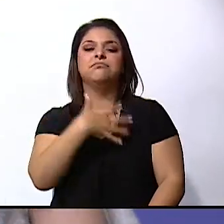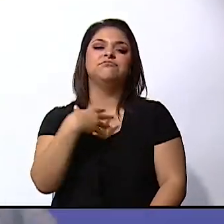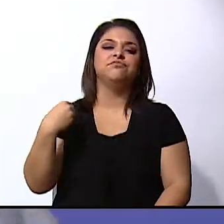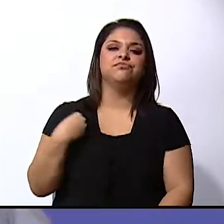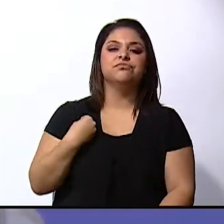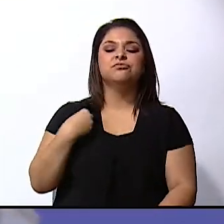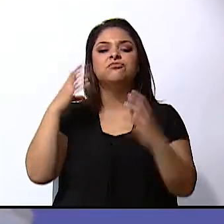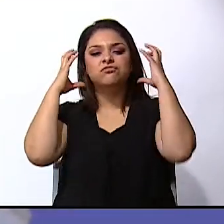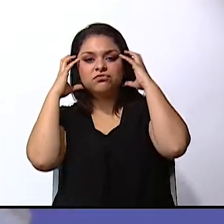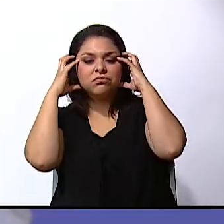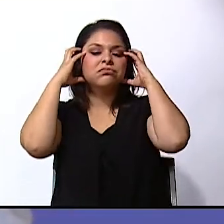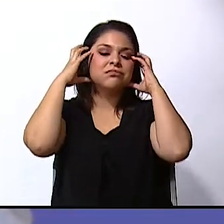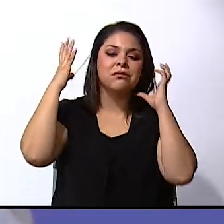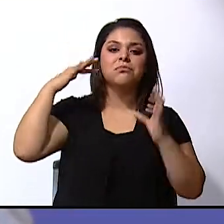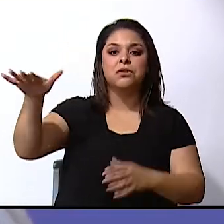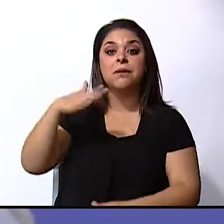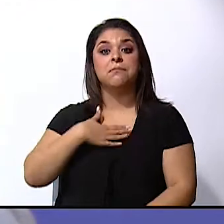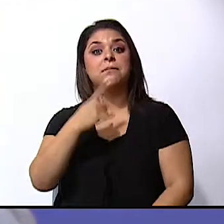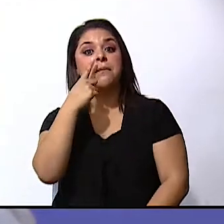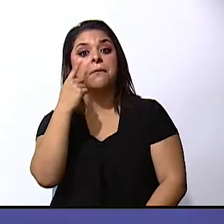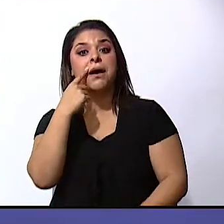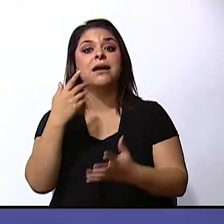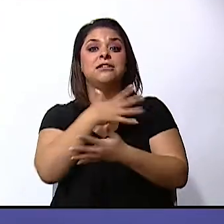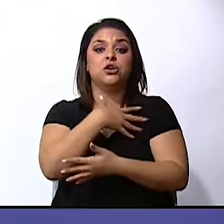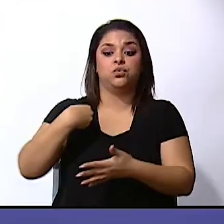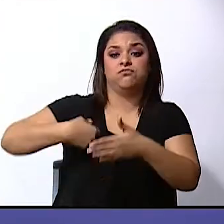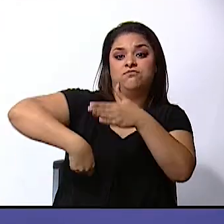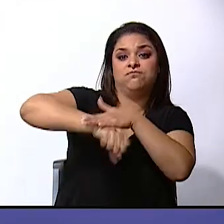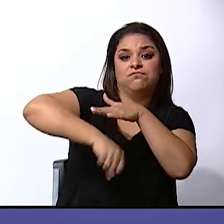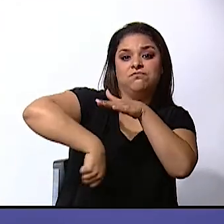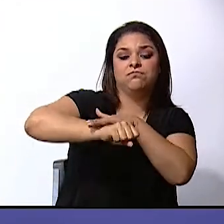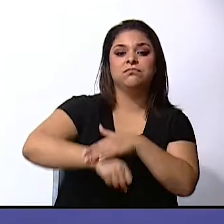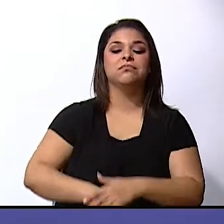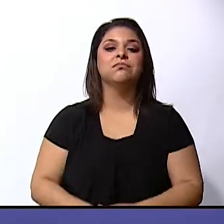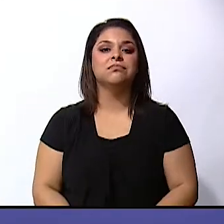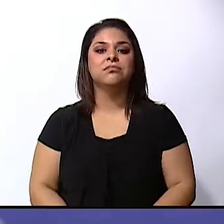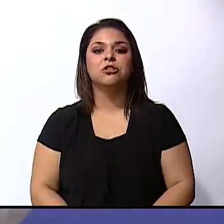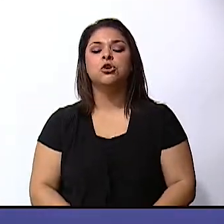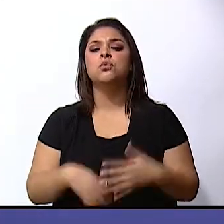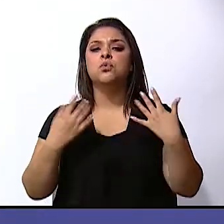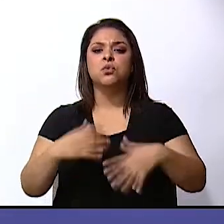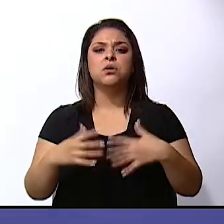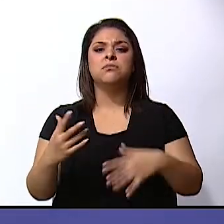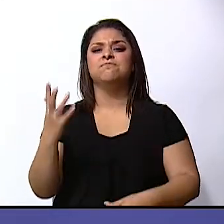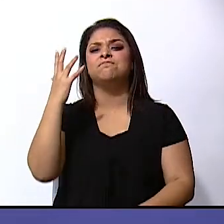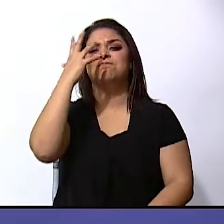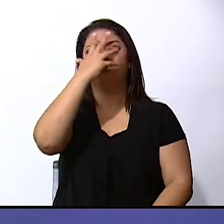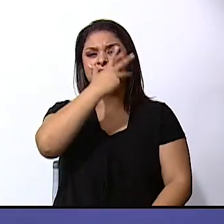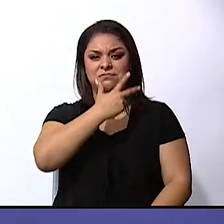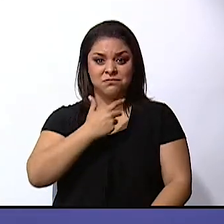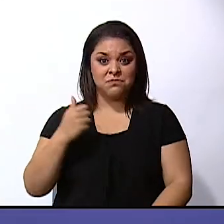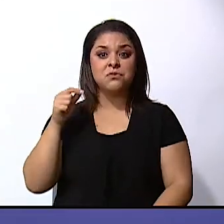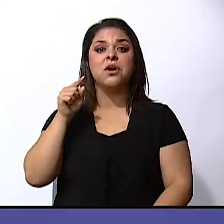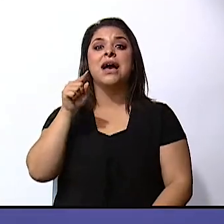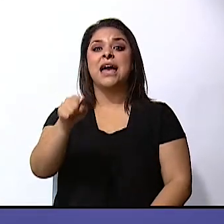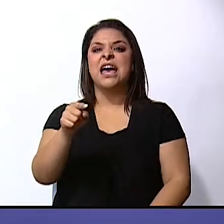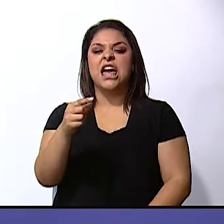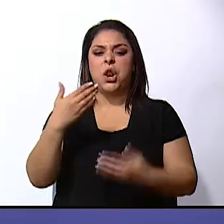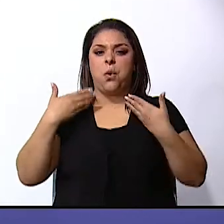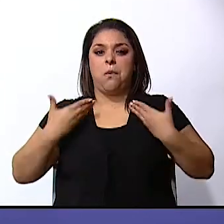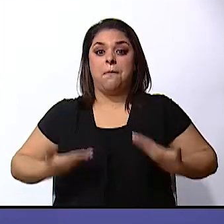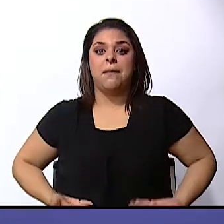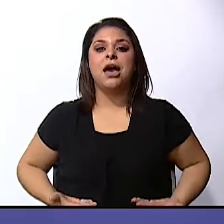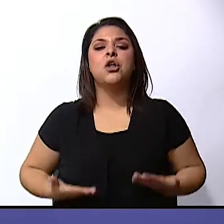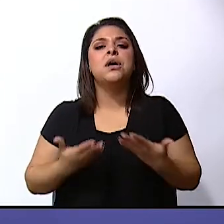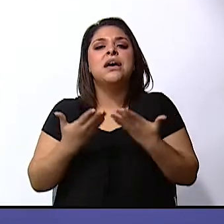music my dad likes to play soccer the most beautiful thing about being human is that each